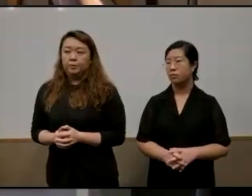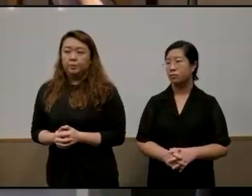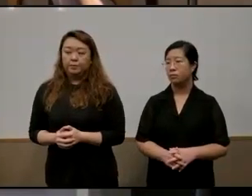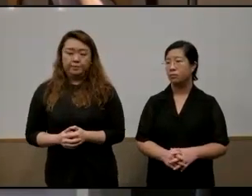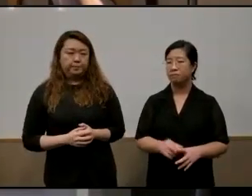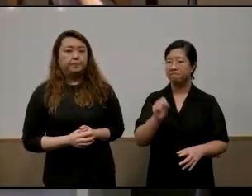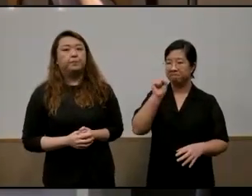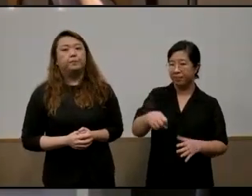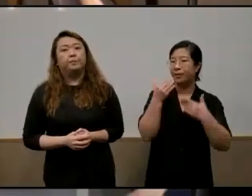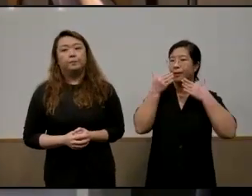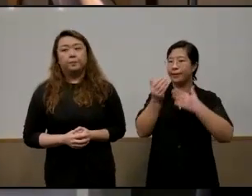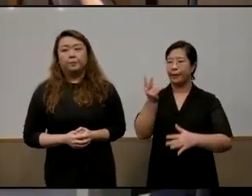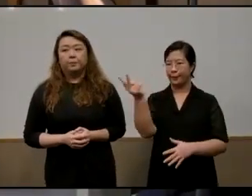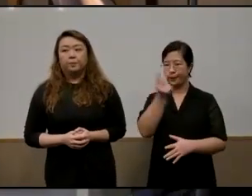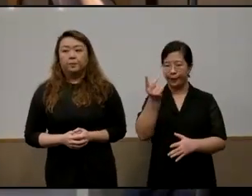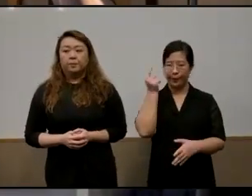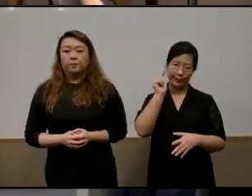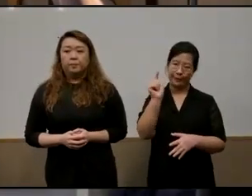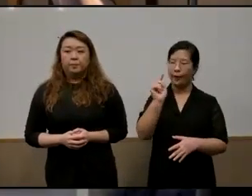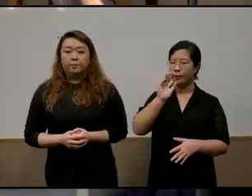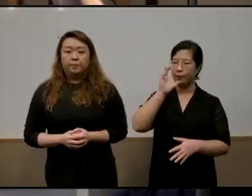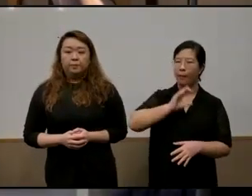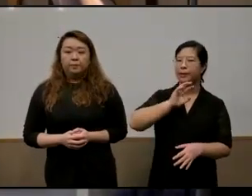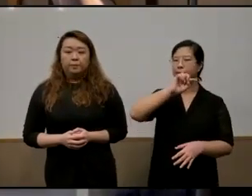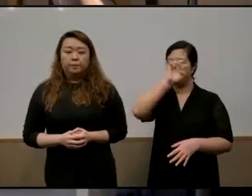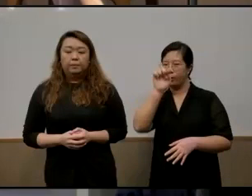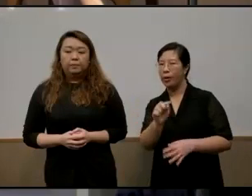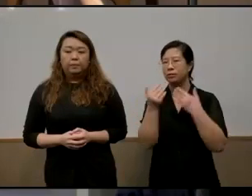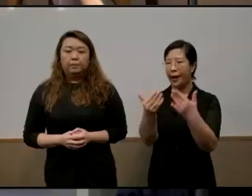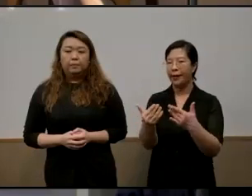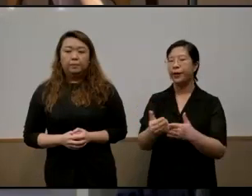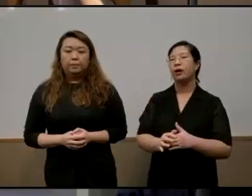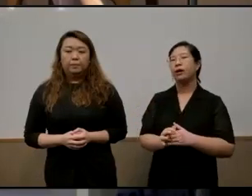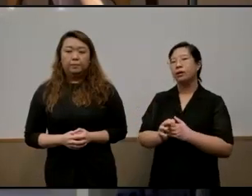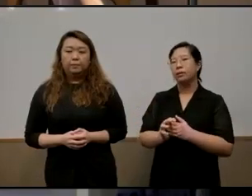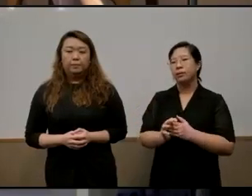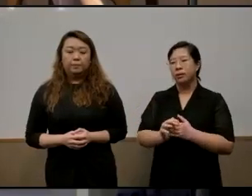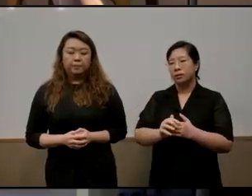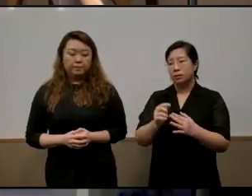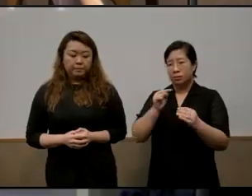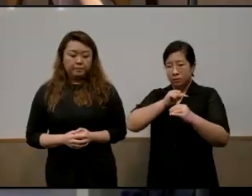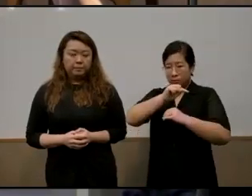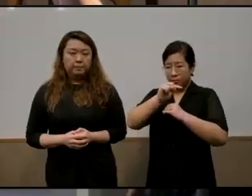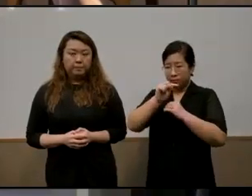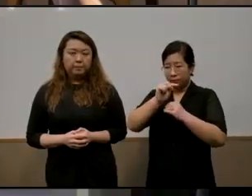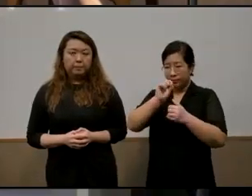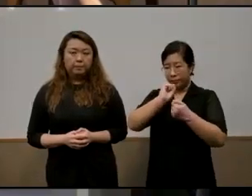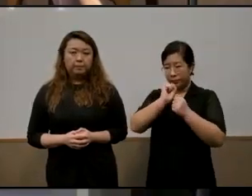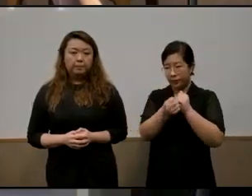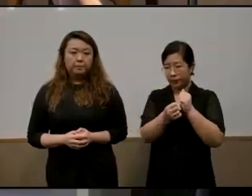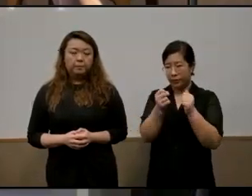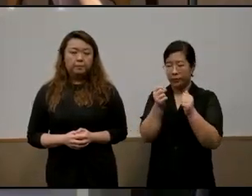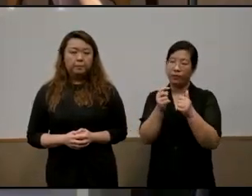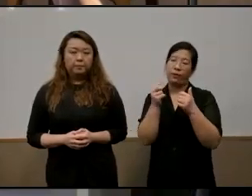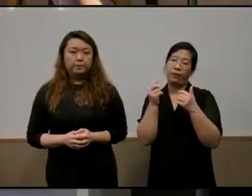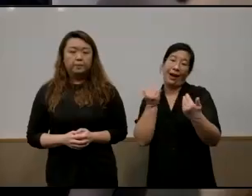that's um yeah thank you both for for those um comments and questions um around the so there's the the common thread